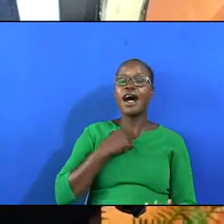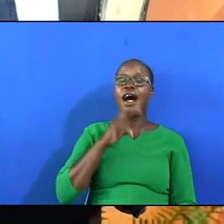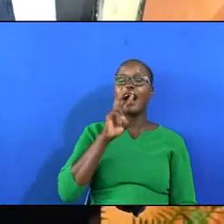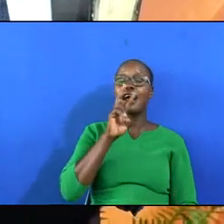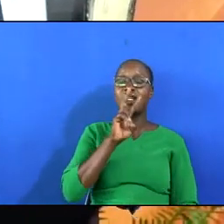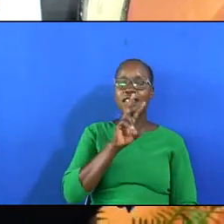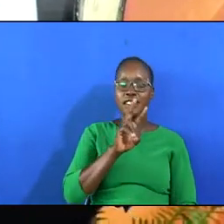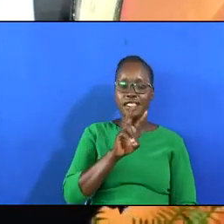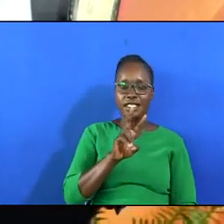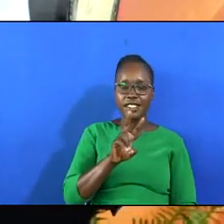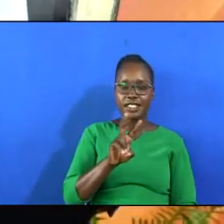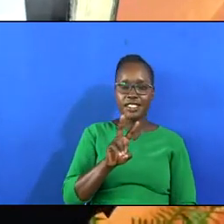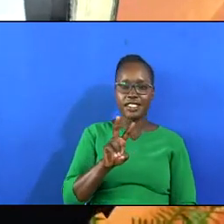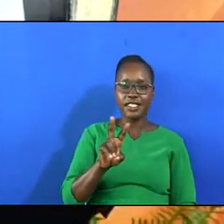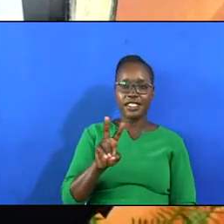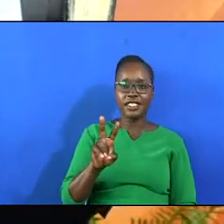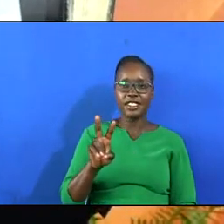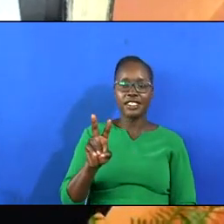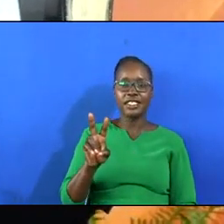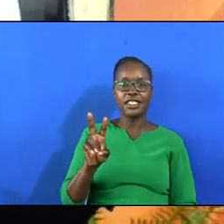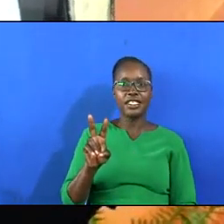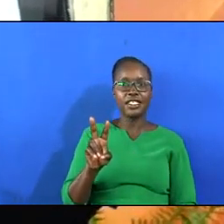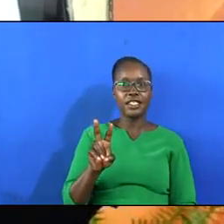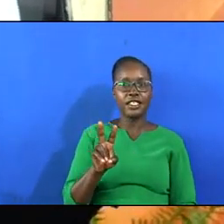I see